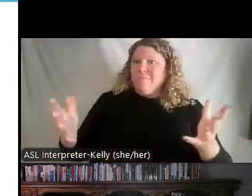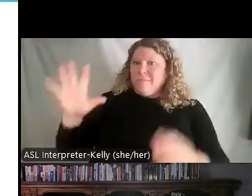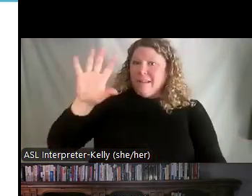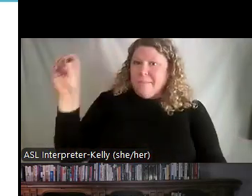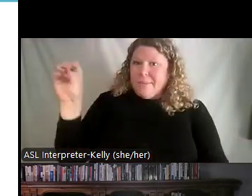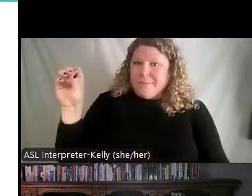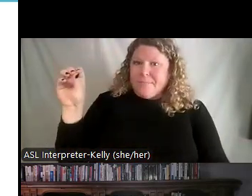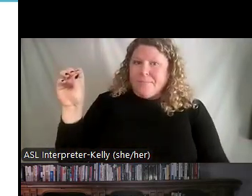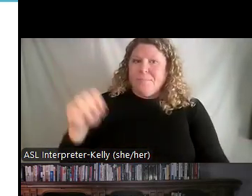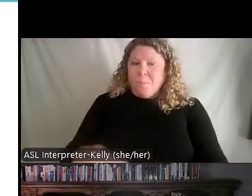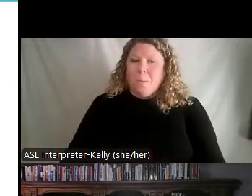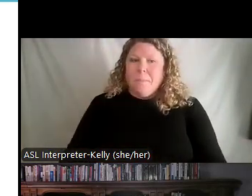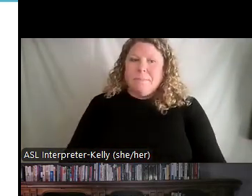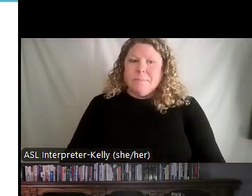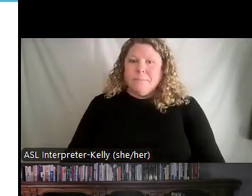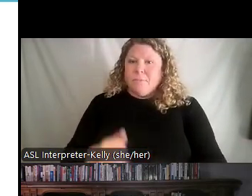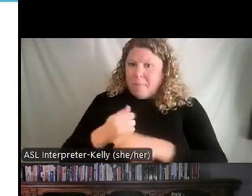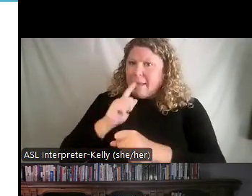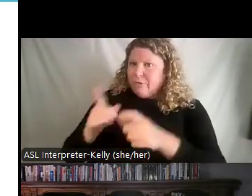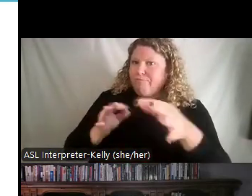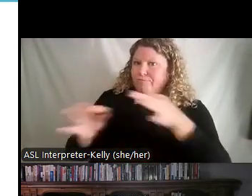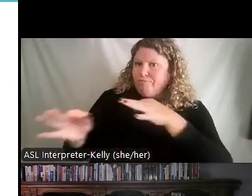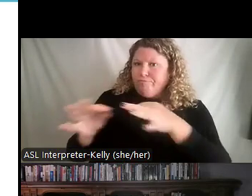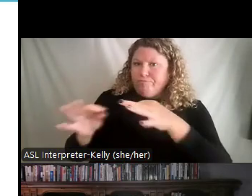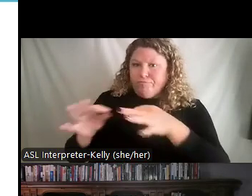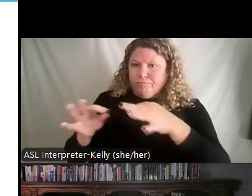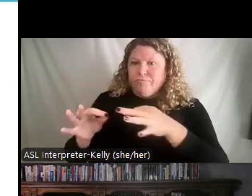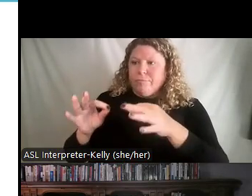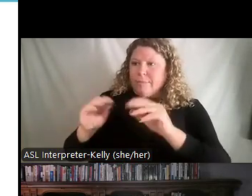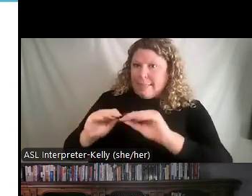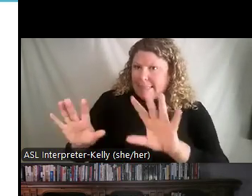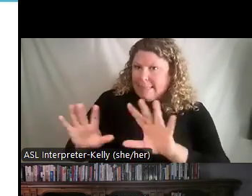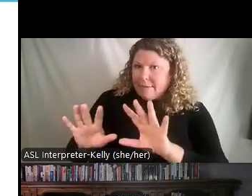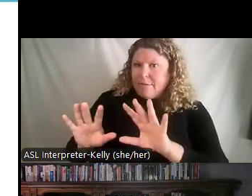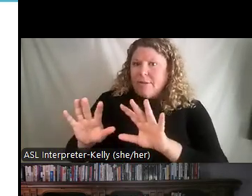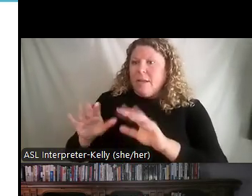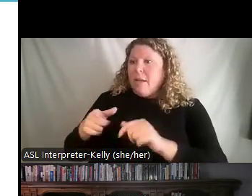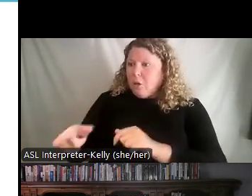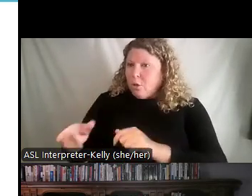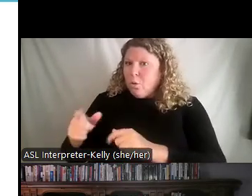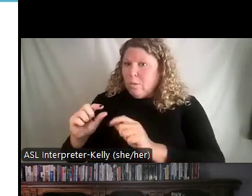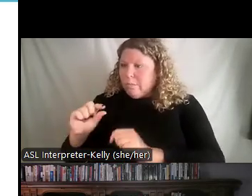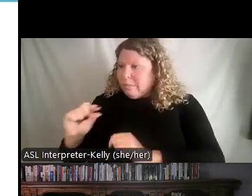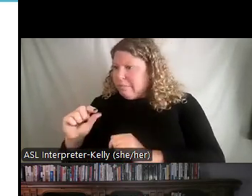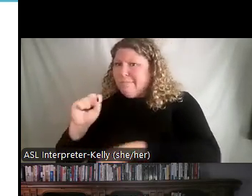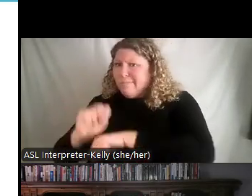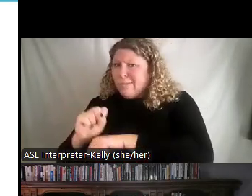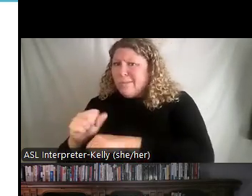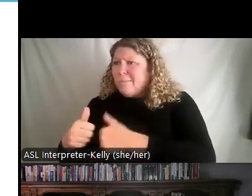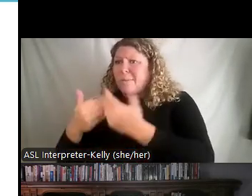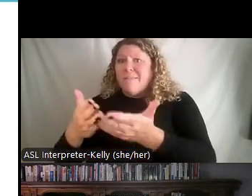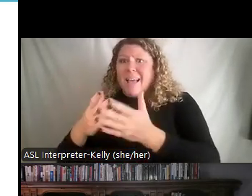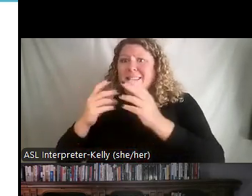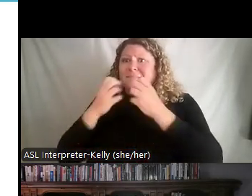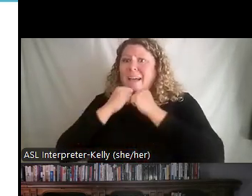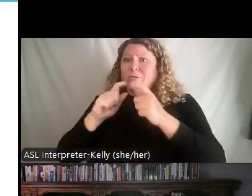with, you the greater vision of what we're doing as an organization, as well as how does that help provide value to the end user, the customer?